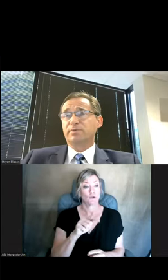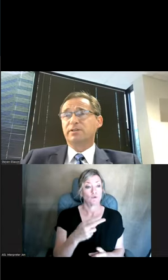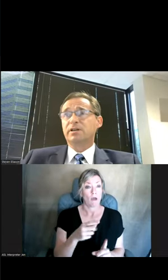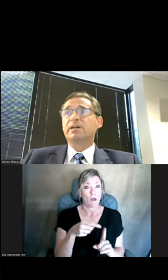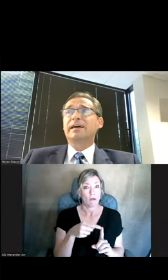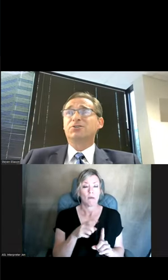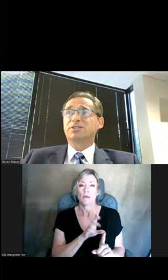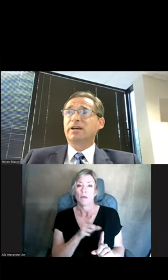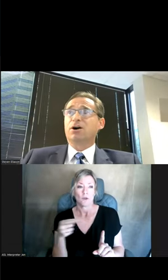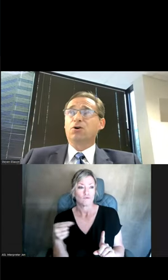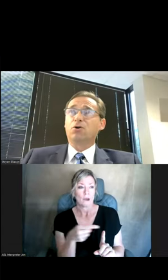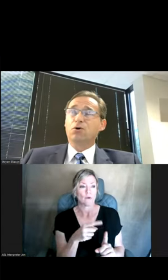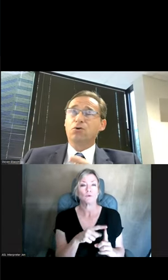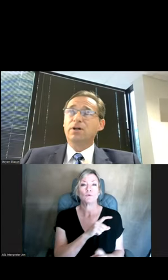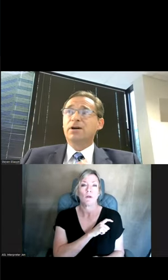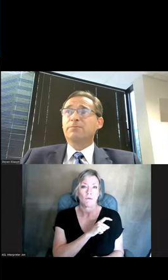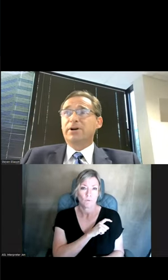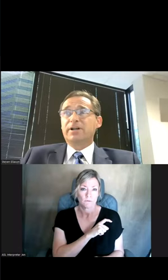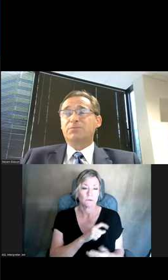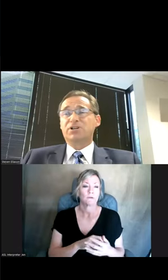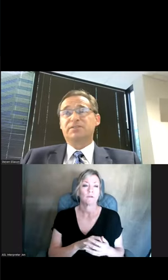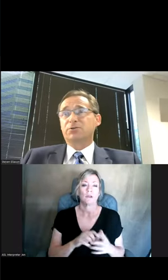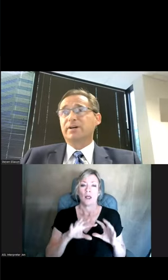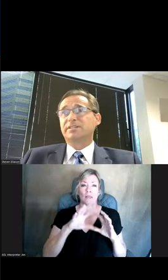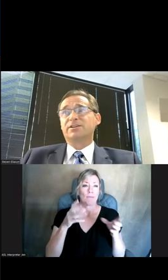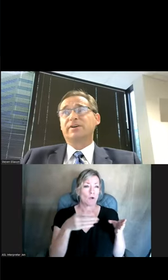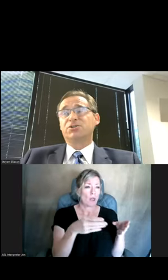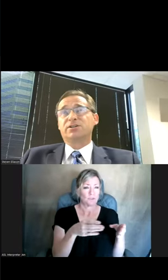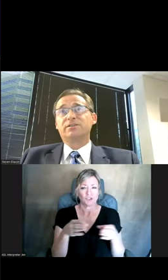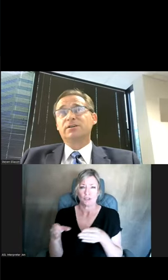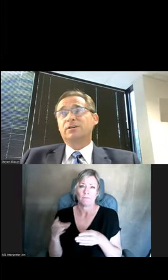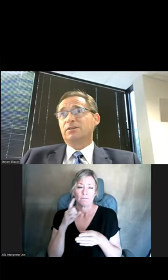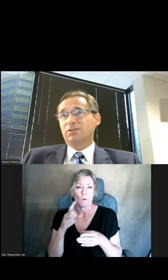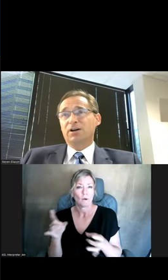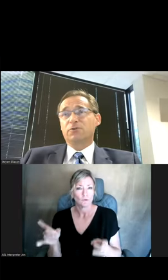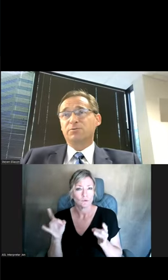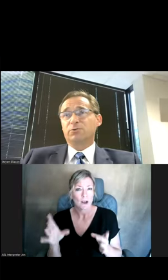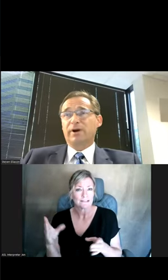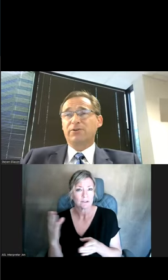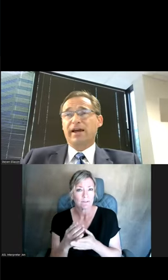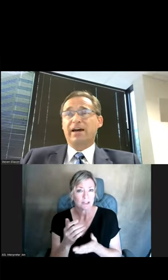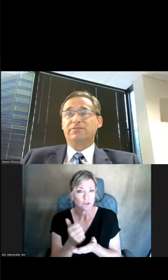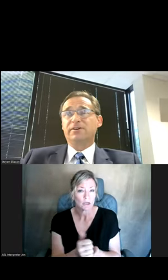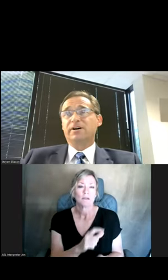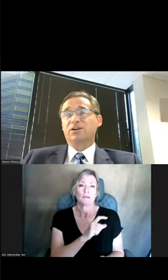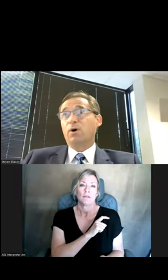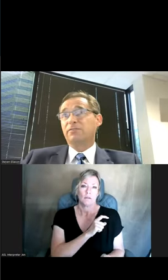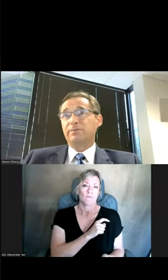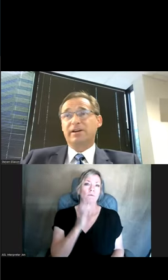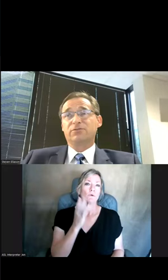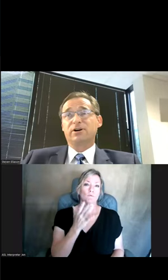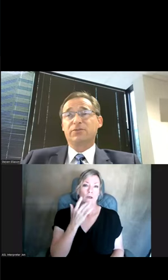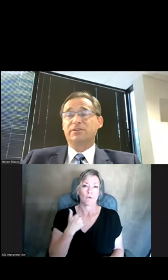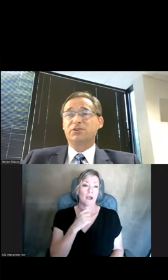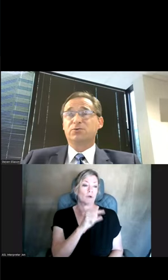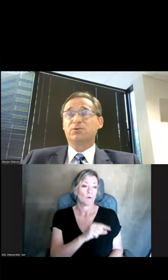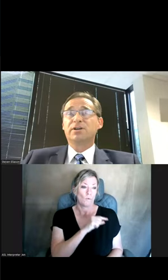enforcement. And just like our whole paradigm shift in crisis intervention, law enforcement would rather have qualified